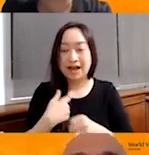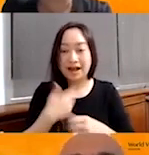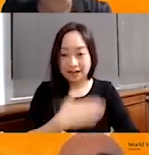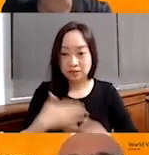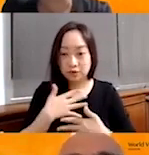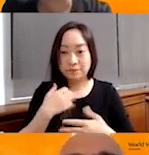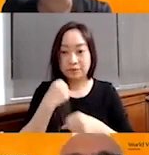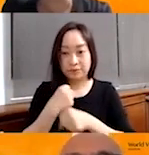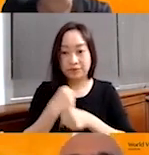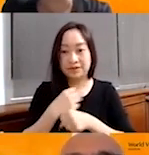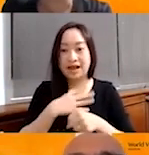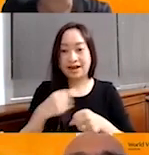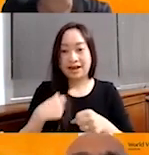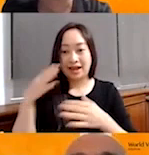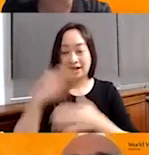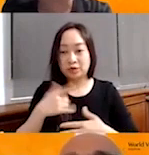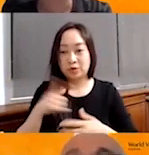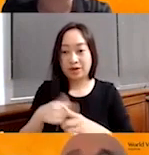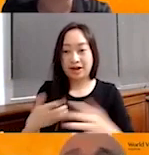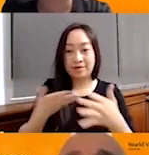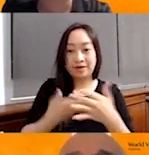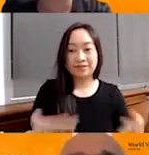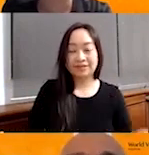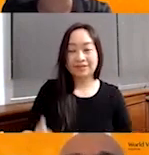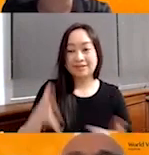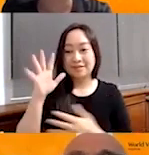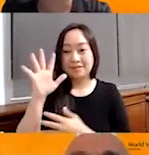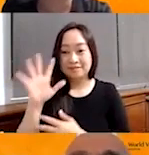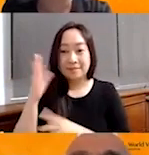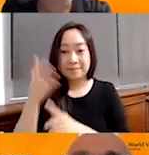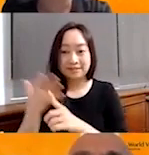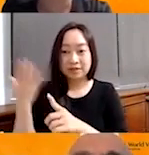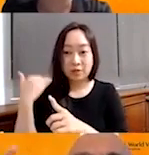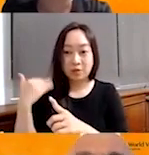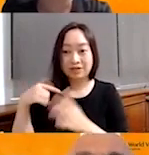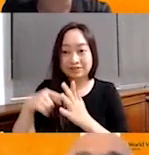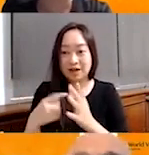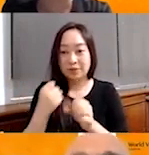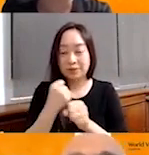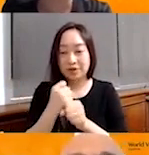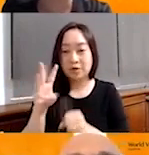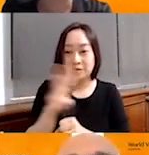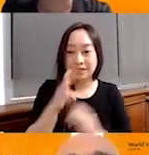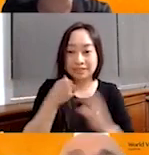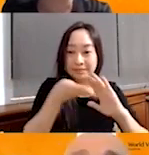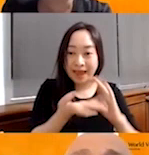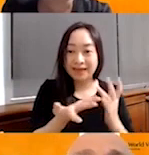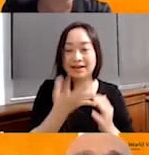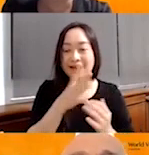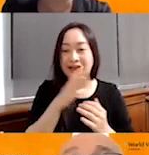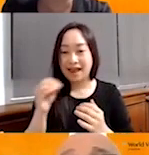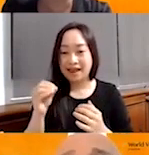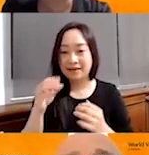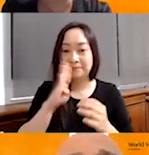my work, and I enjoy when I arrived here just five months ago to work in West Van and to be in